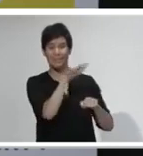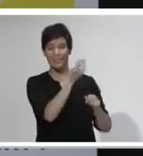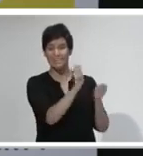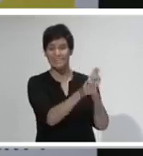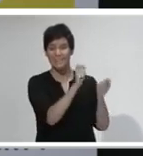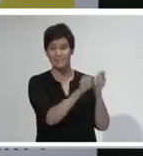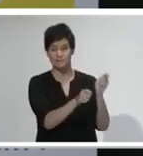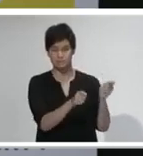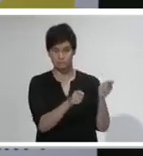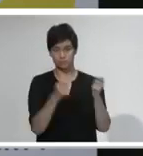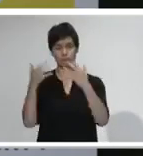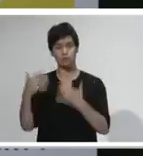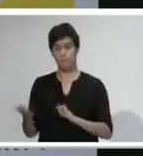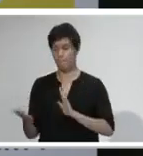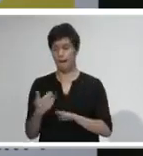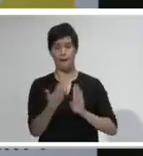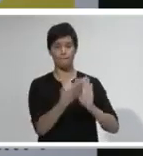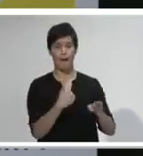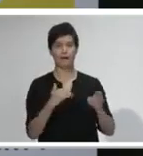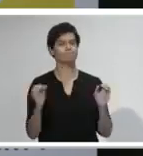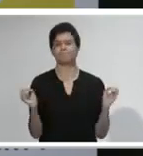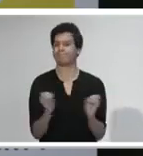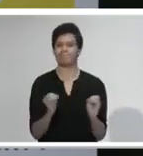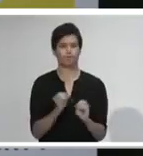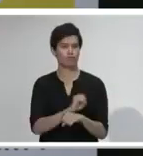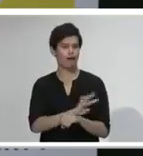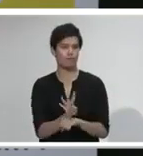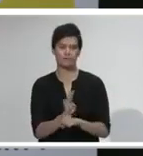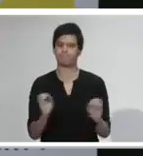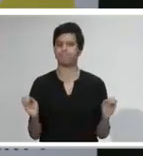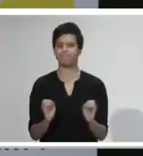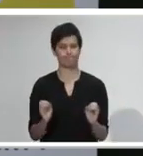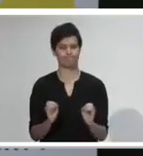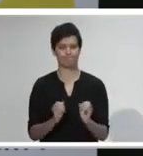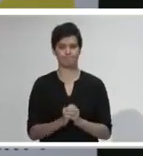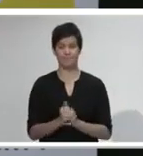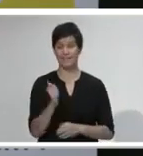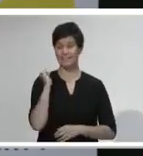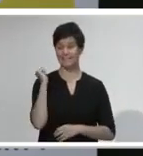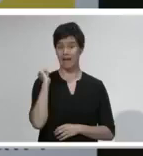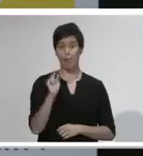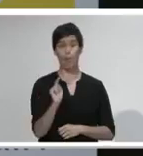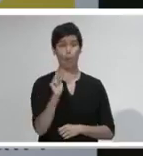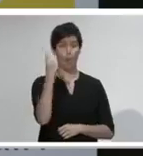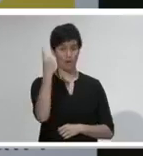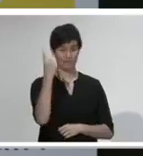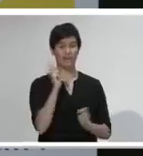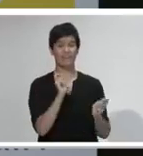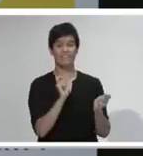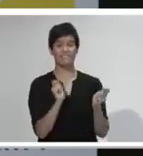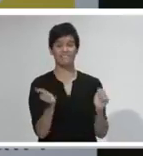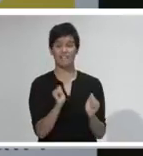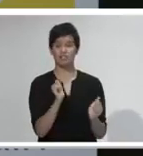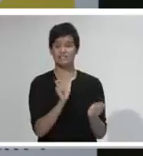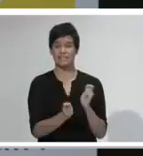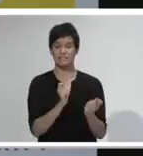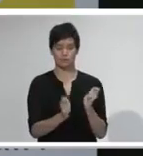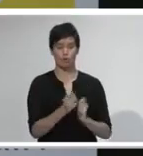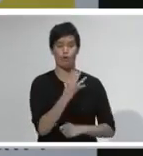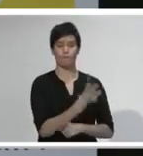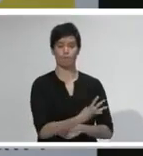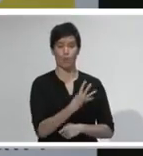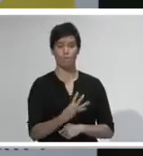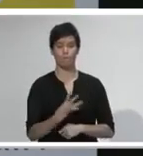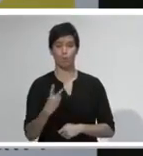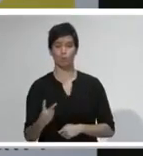positive tests. And there was testing undertaken in Auckland yesterday. A total of 442 samples were tested,